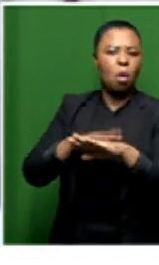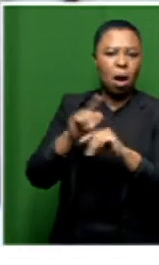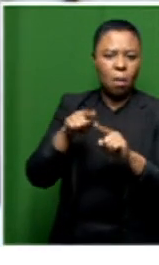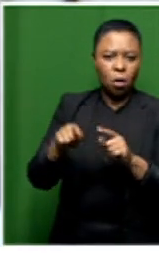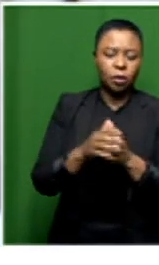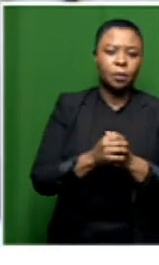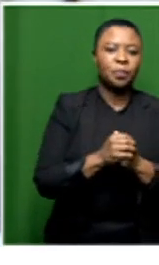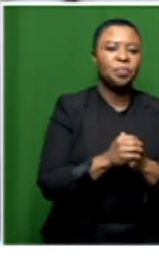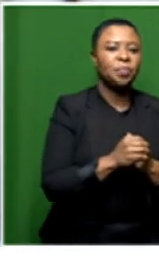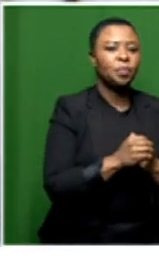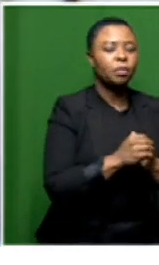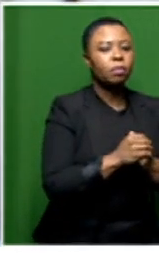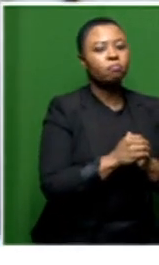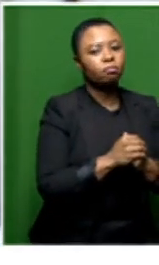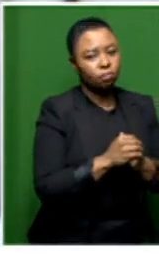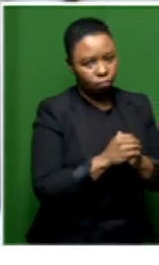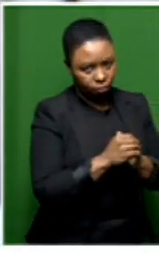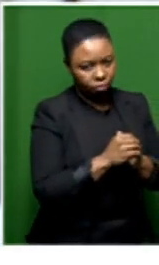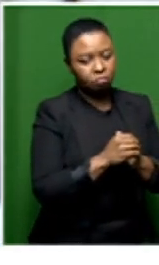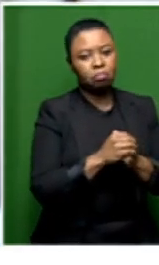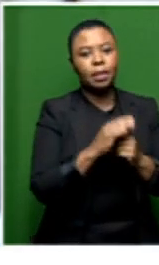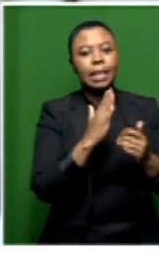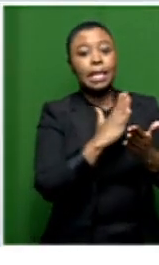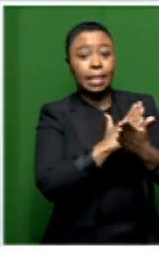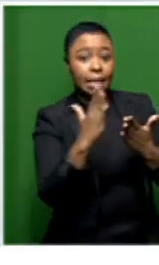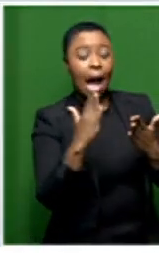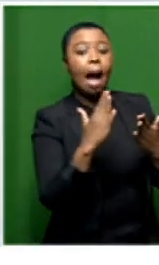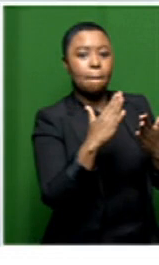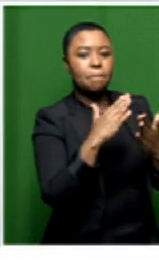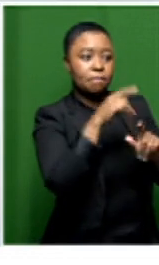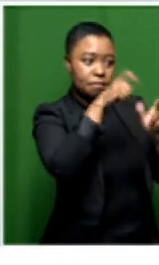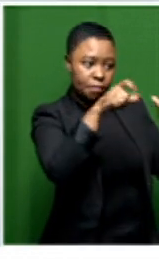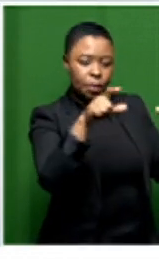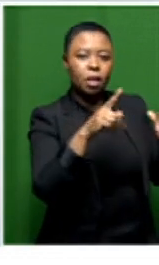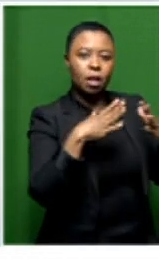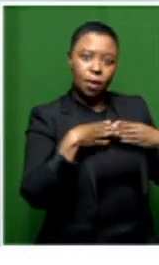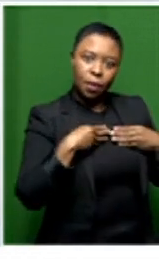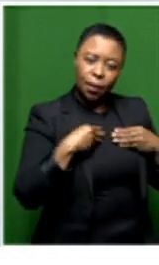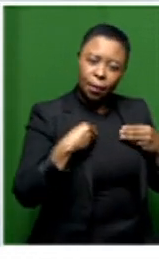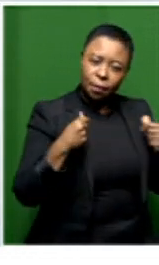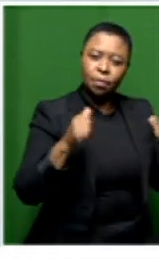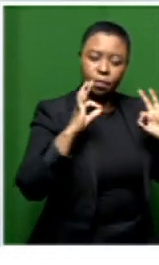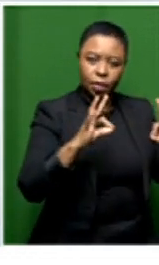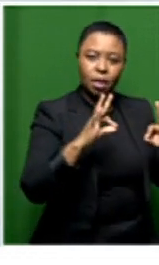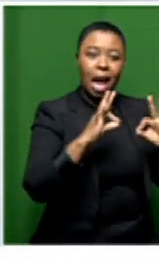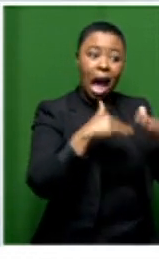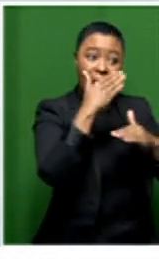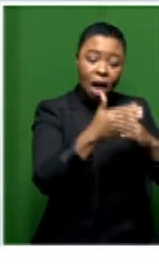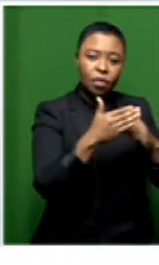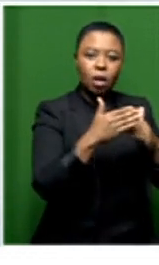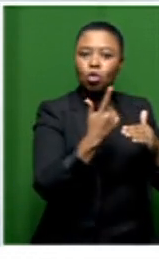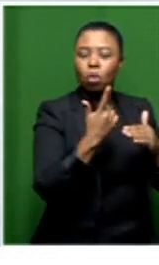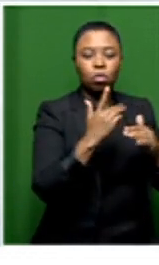in some cases individuals recover fully after they have recovered from acute covid and are not